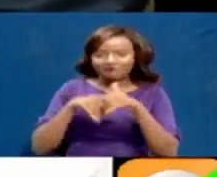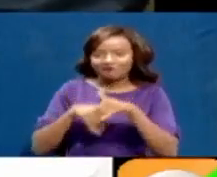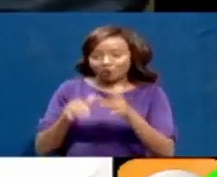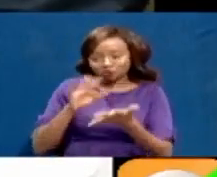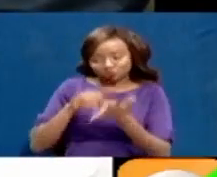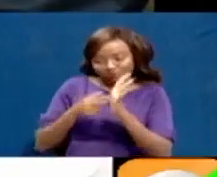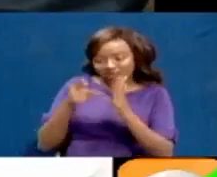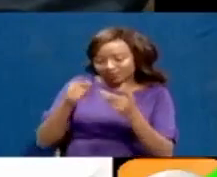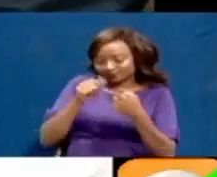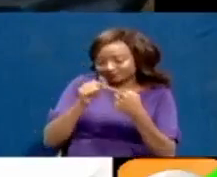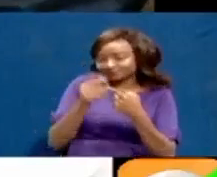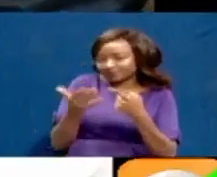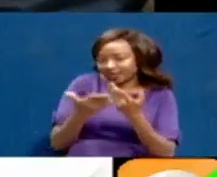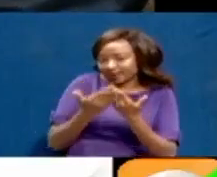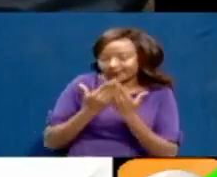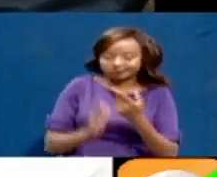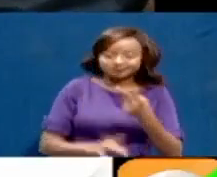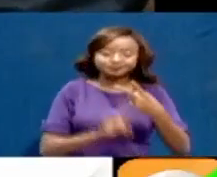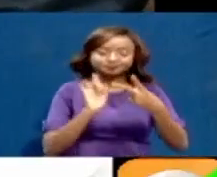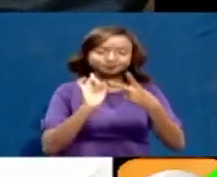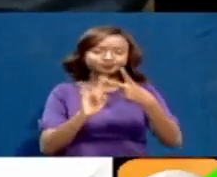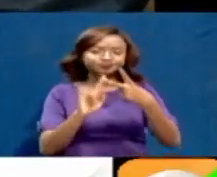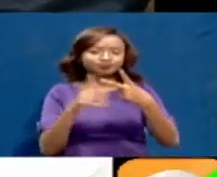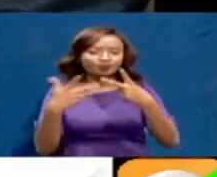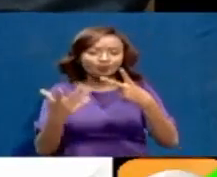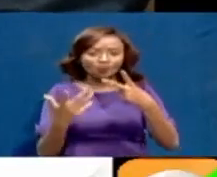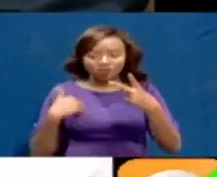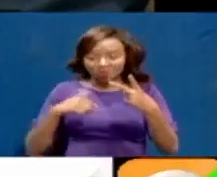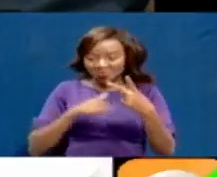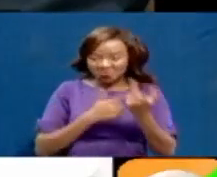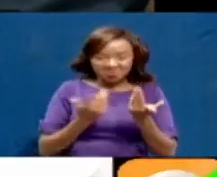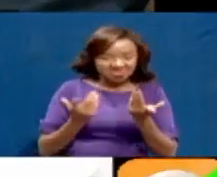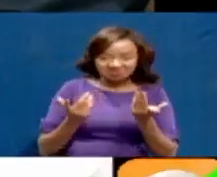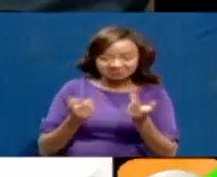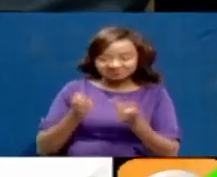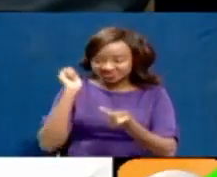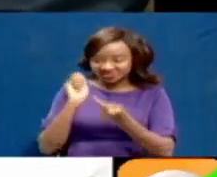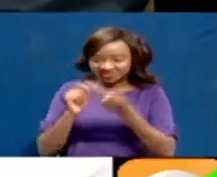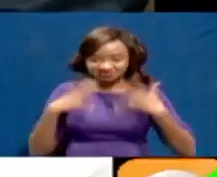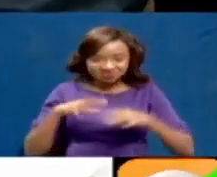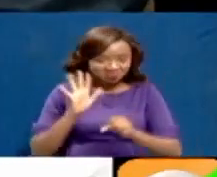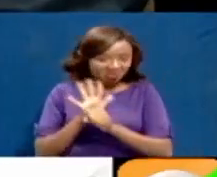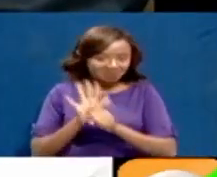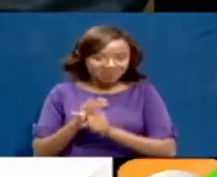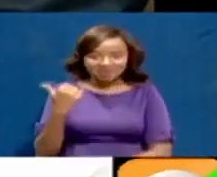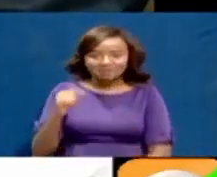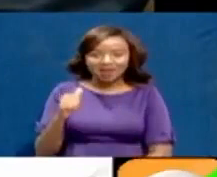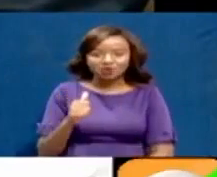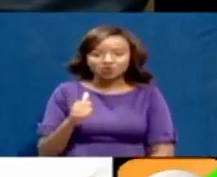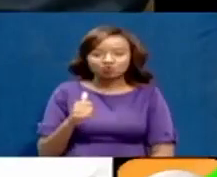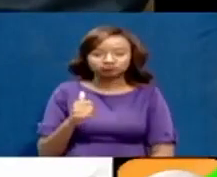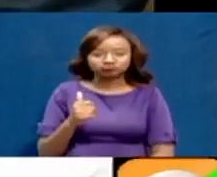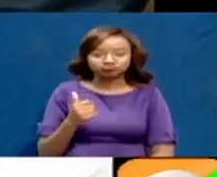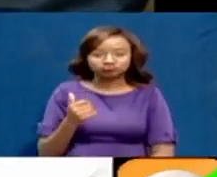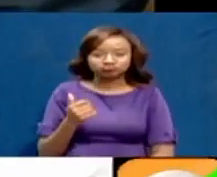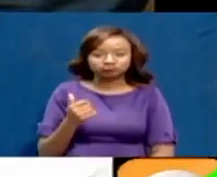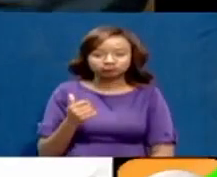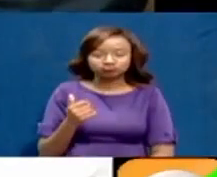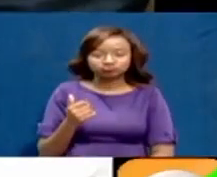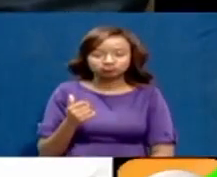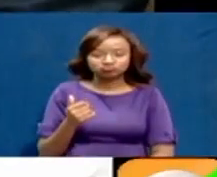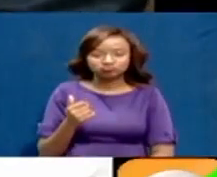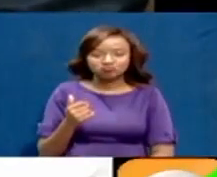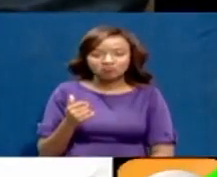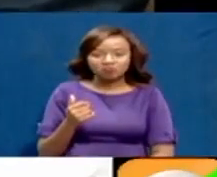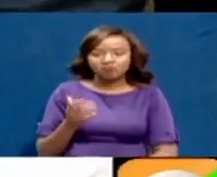helped. Secondly, we have not really tested many people. How many? So then we